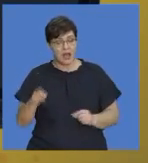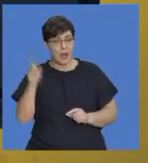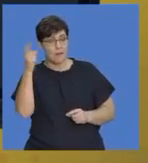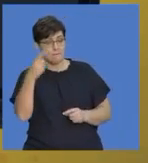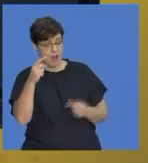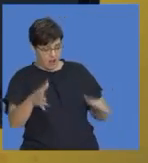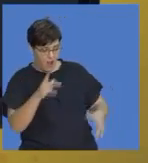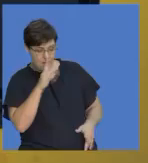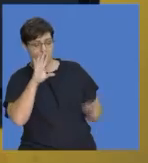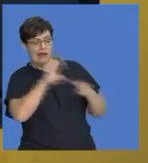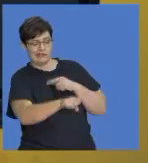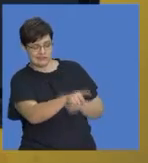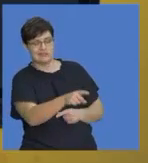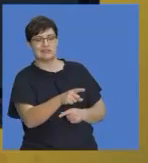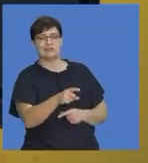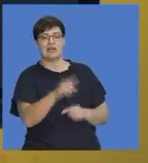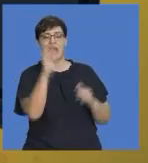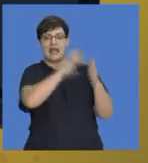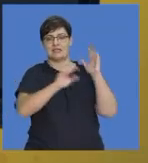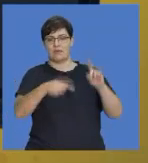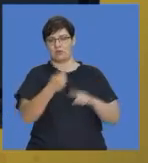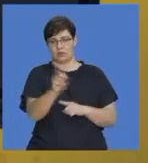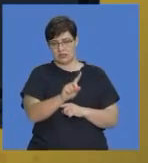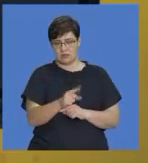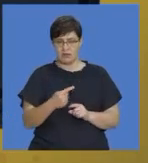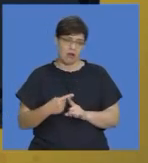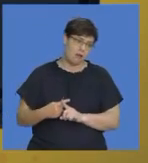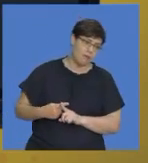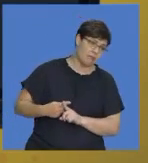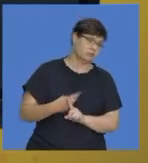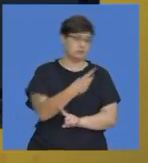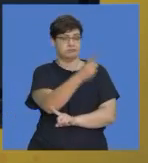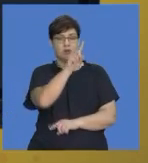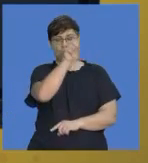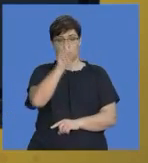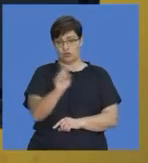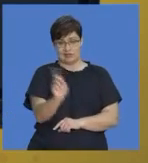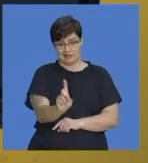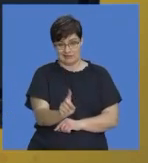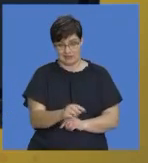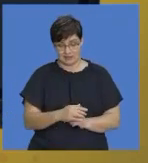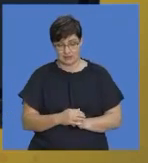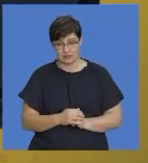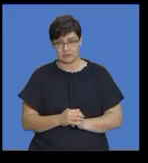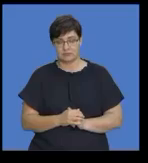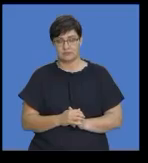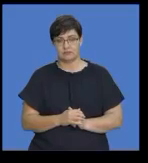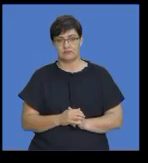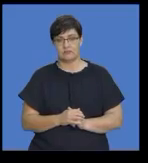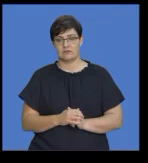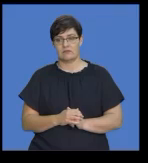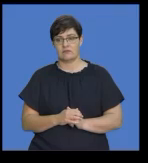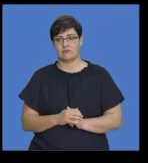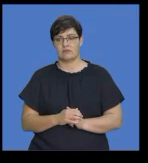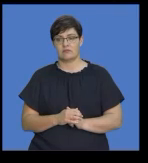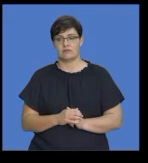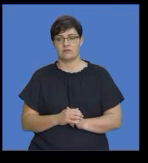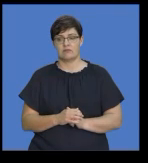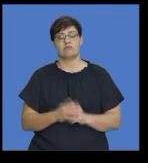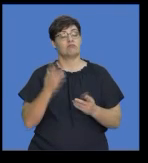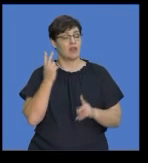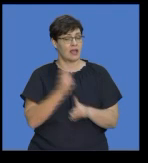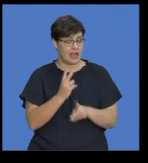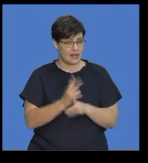essay is all about. But remember, it shouldn't deviate from the actual question in the question paper. Okay. So again,